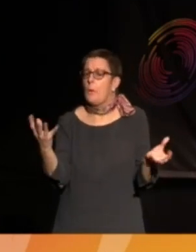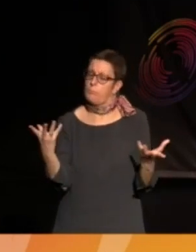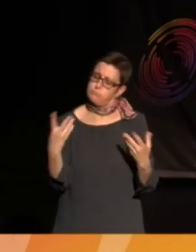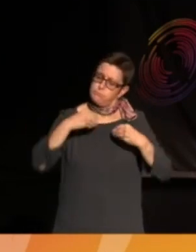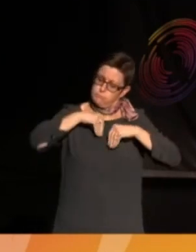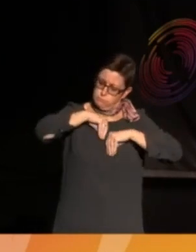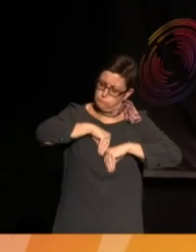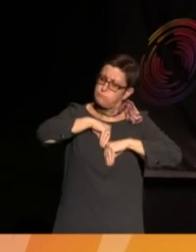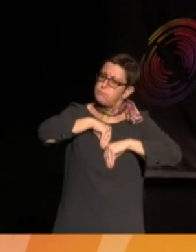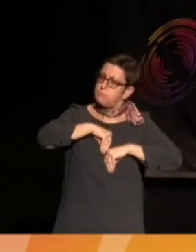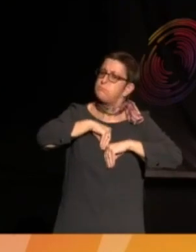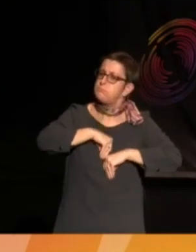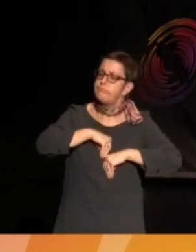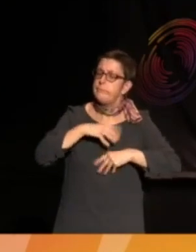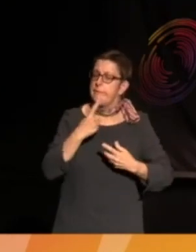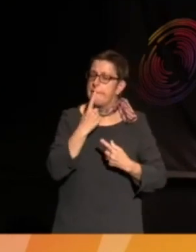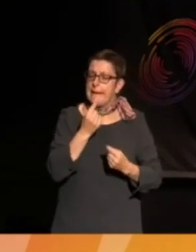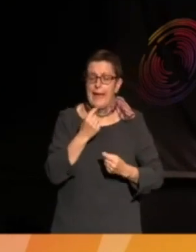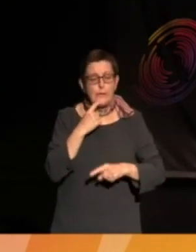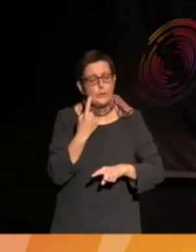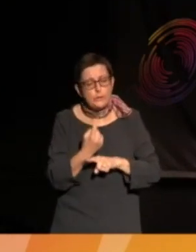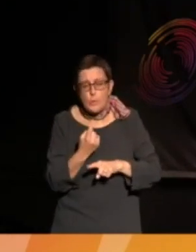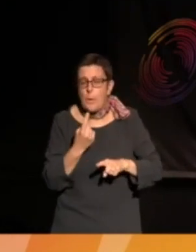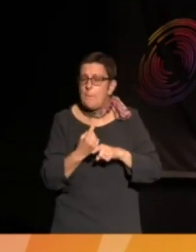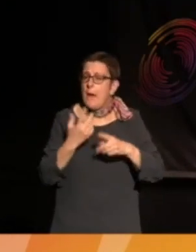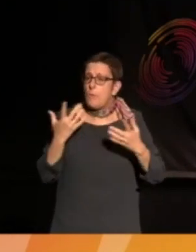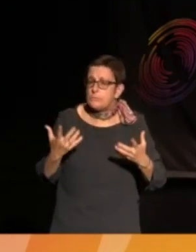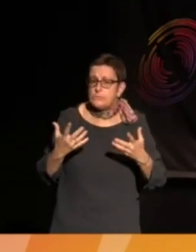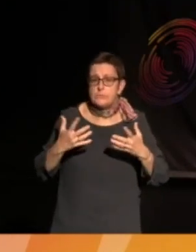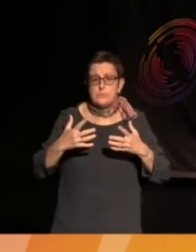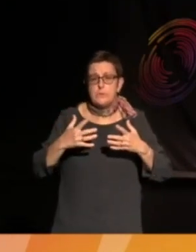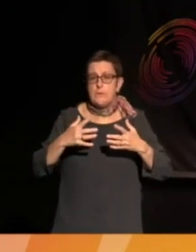much right to talk about those flowers in that vase.